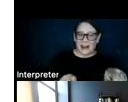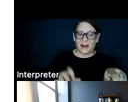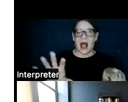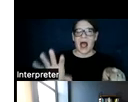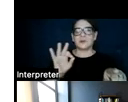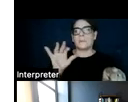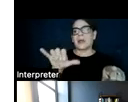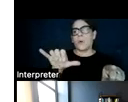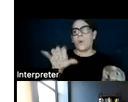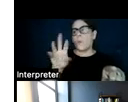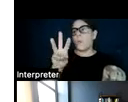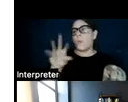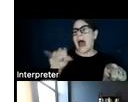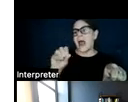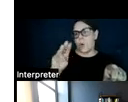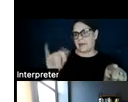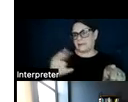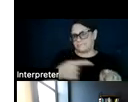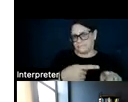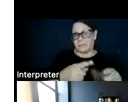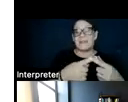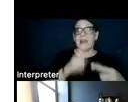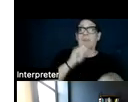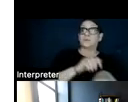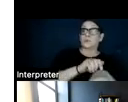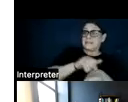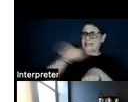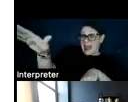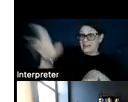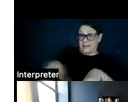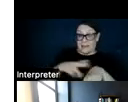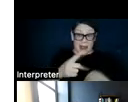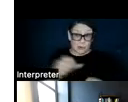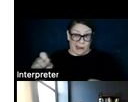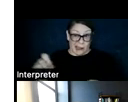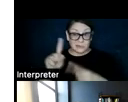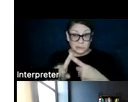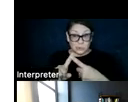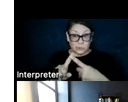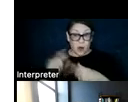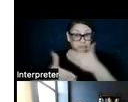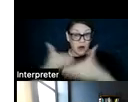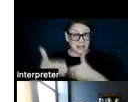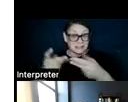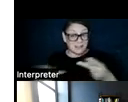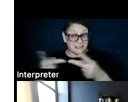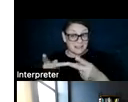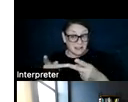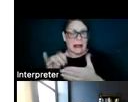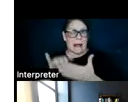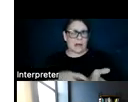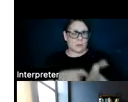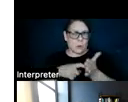Wyoming. And then we have to transport that natural gas to a processing facility, and that requires